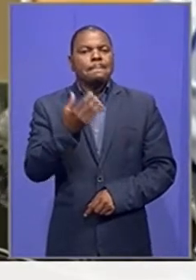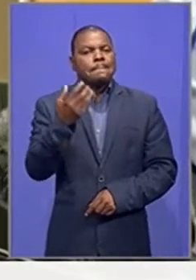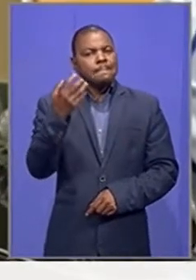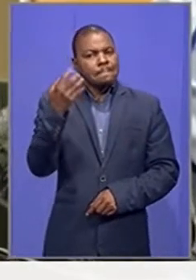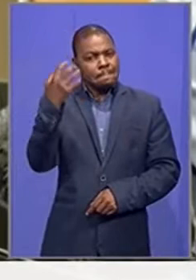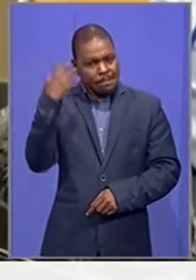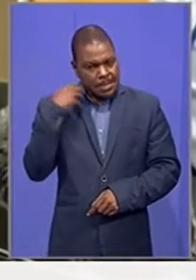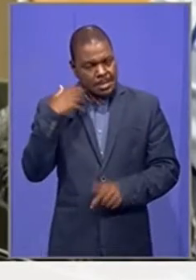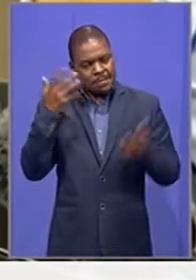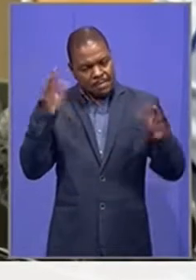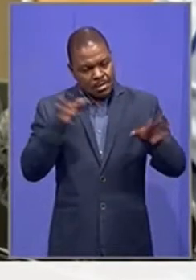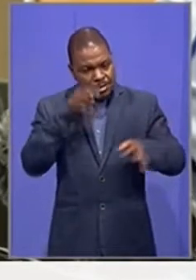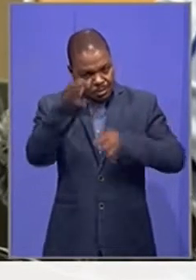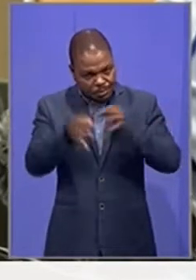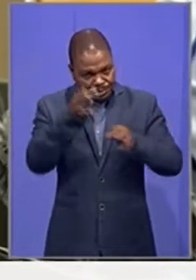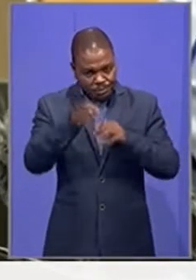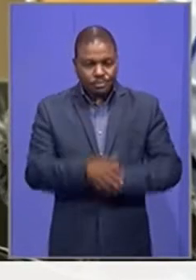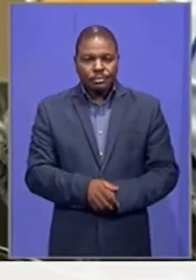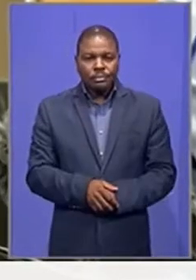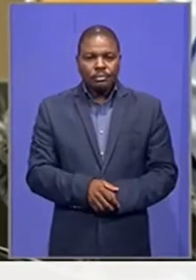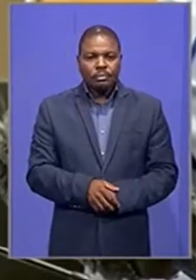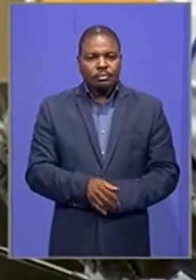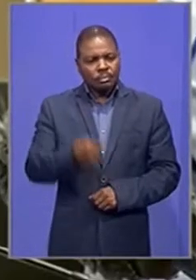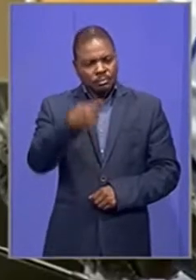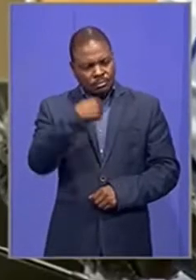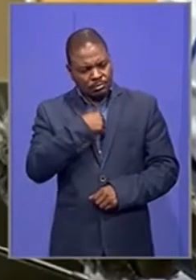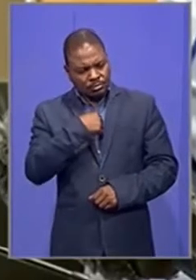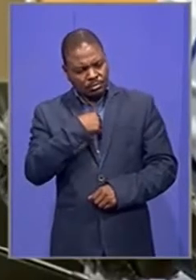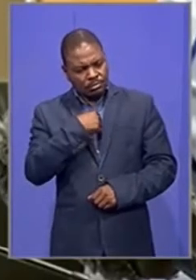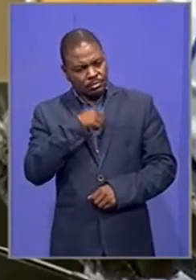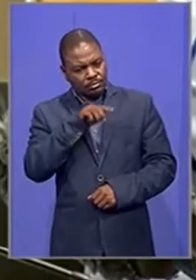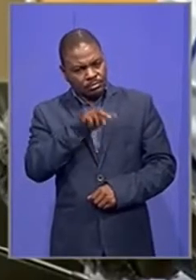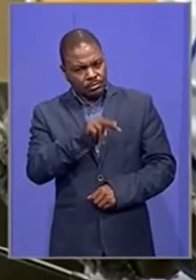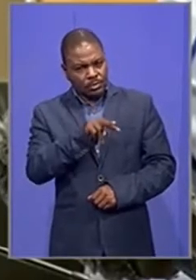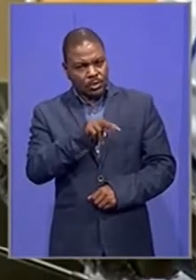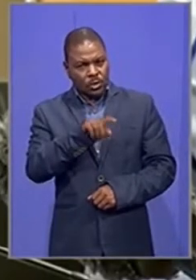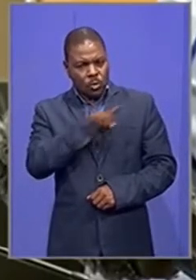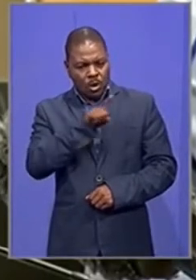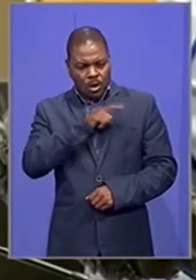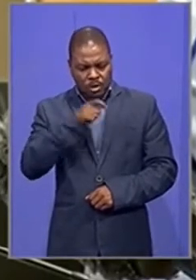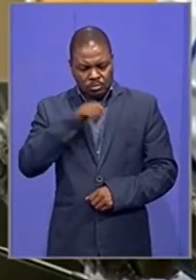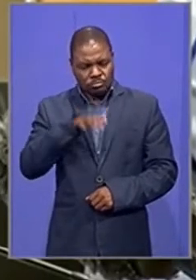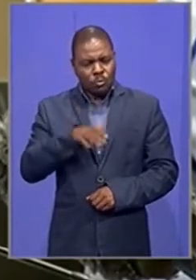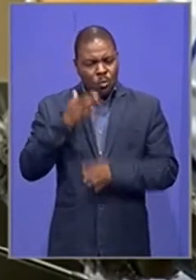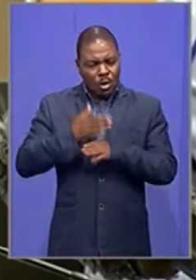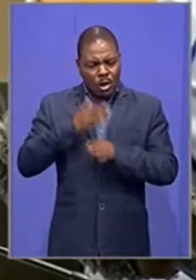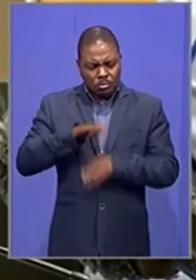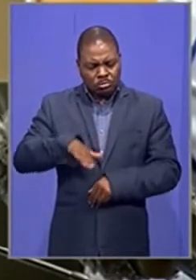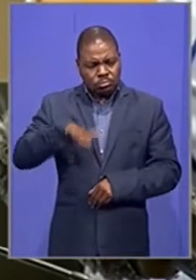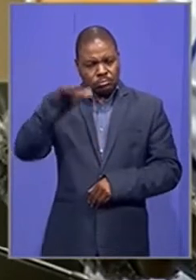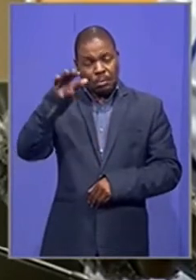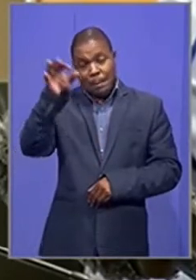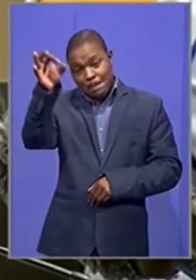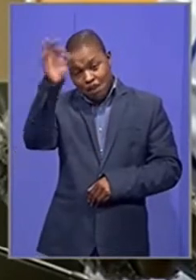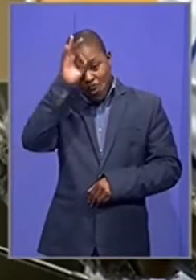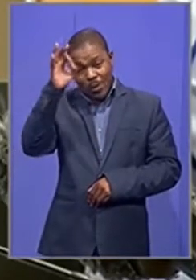to me, from a career corps perspective,